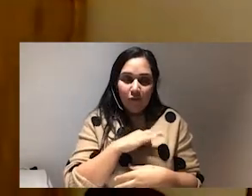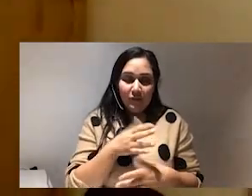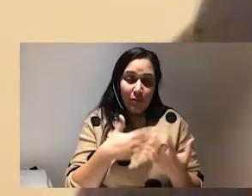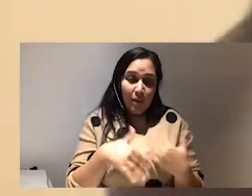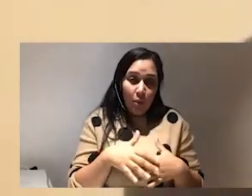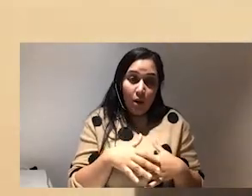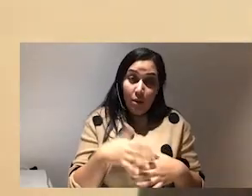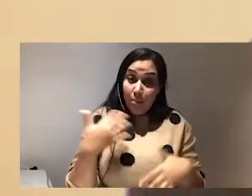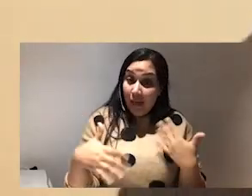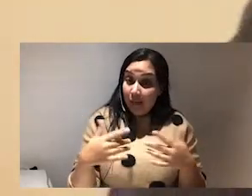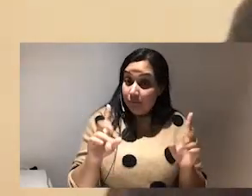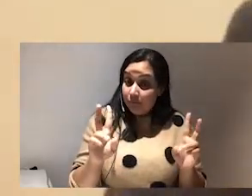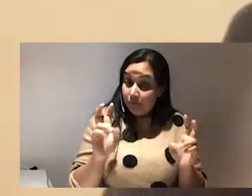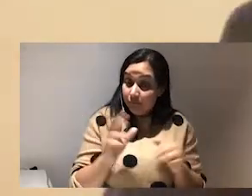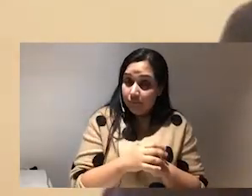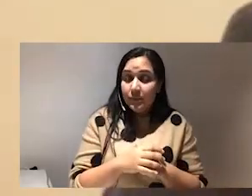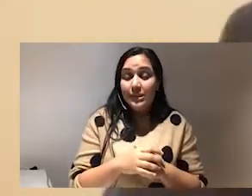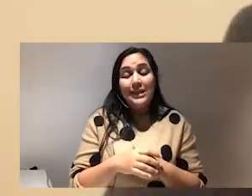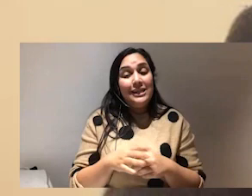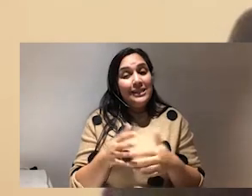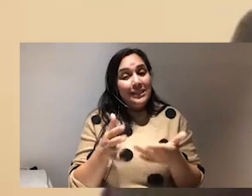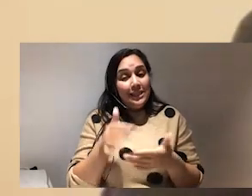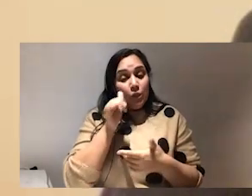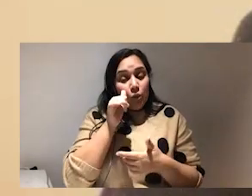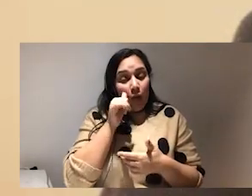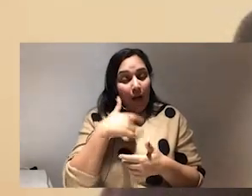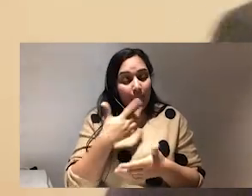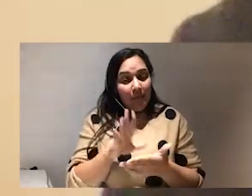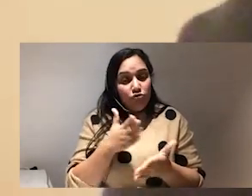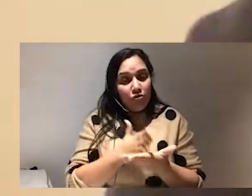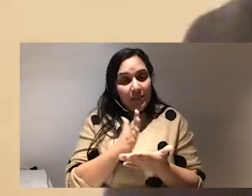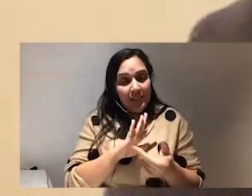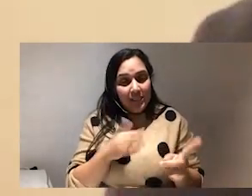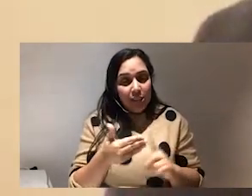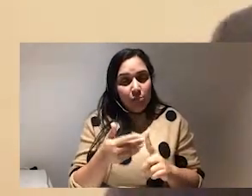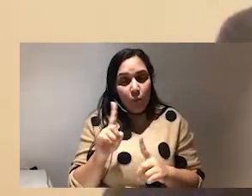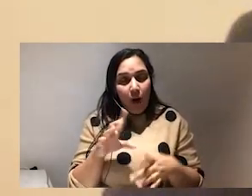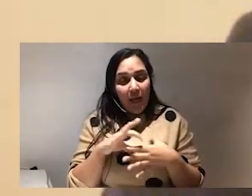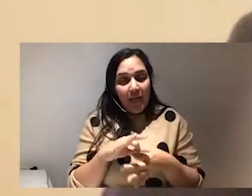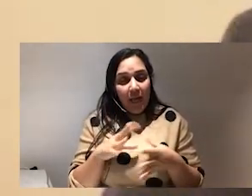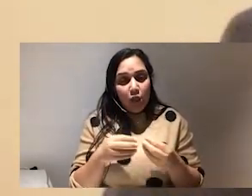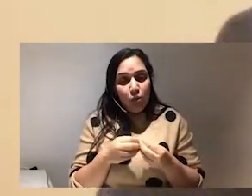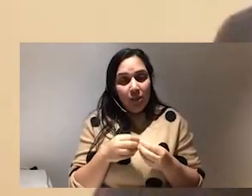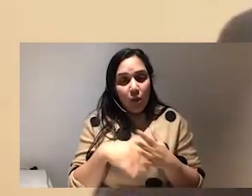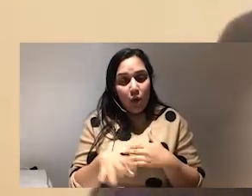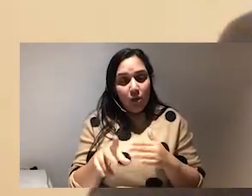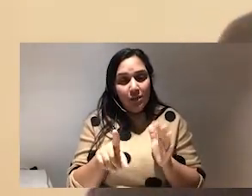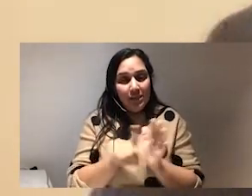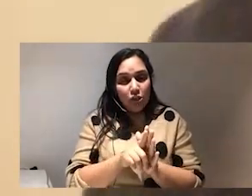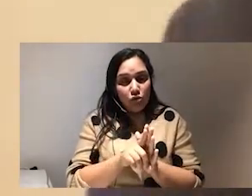you know what i have been really intentional now about what i engage with on instagram so